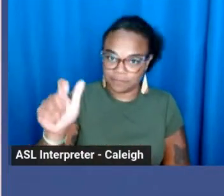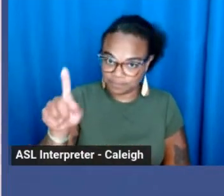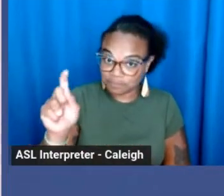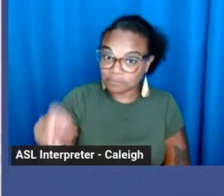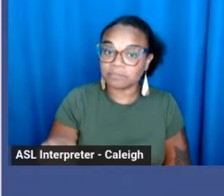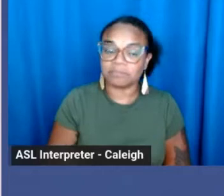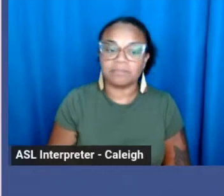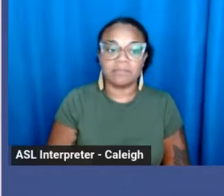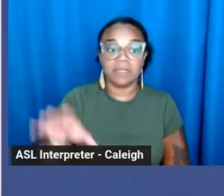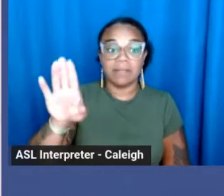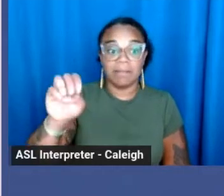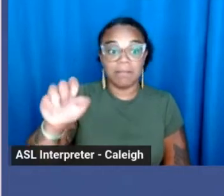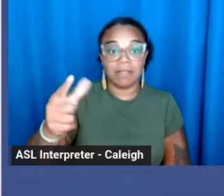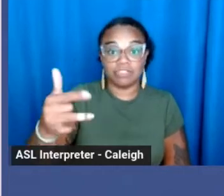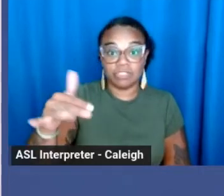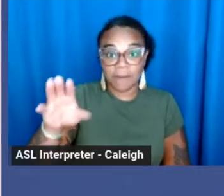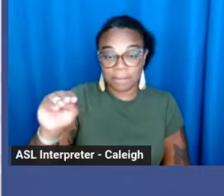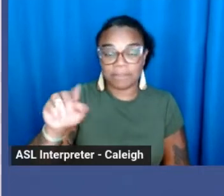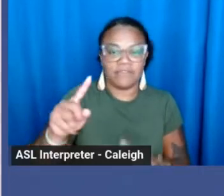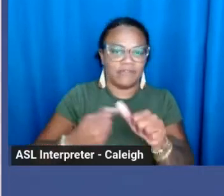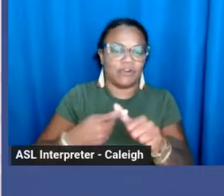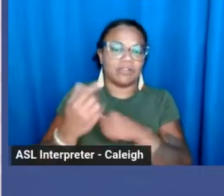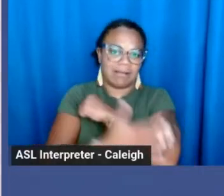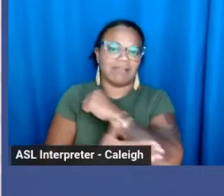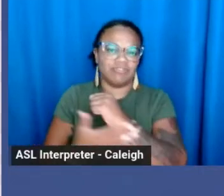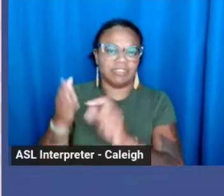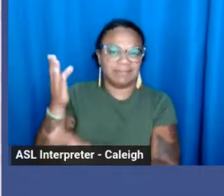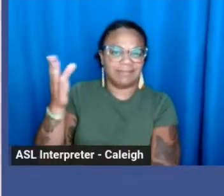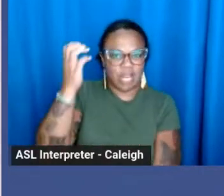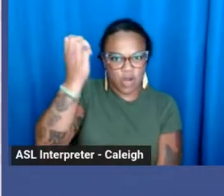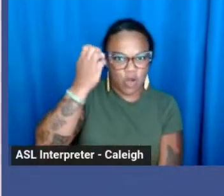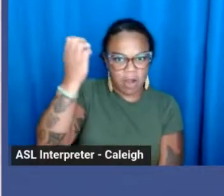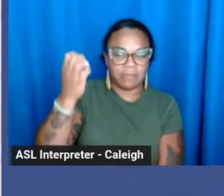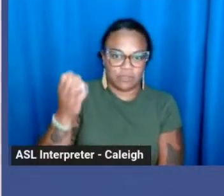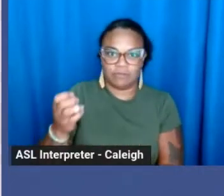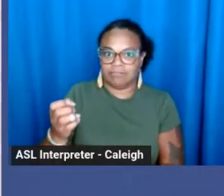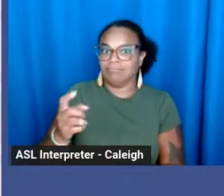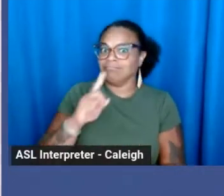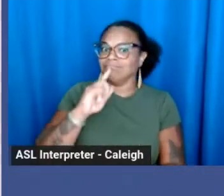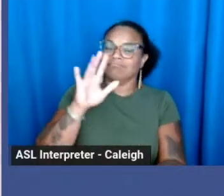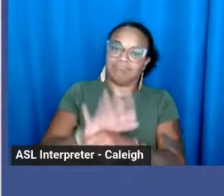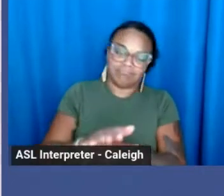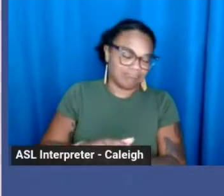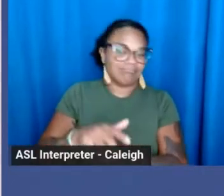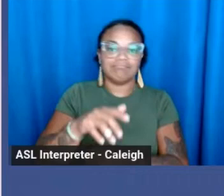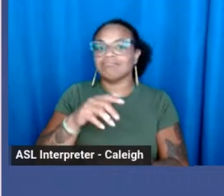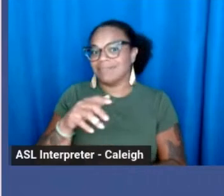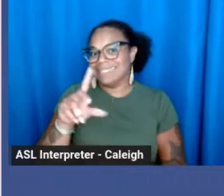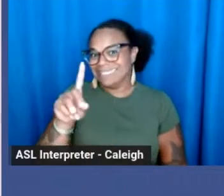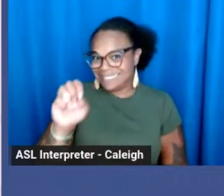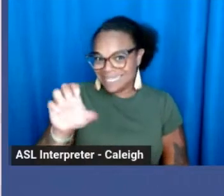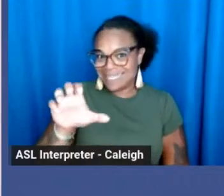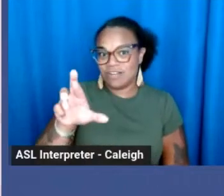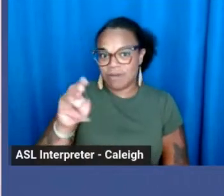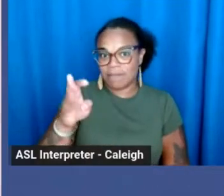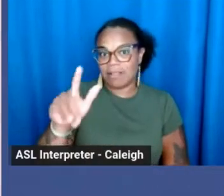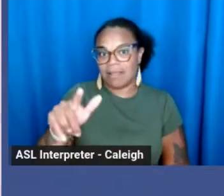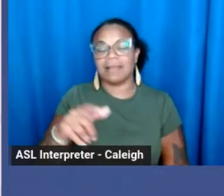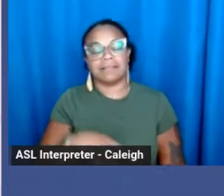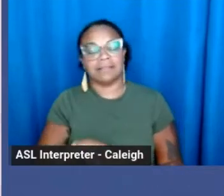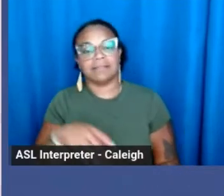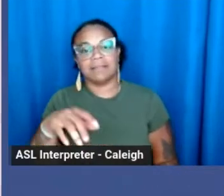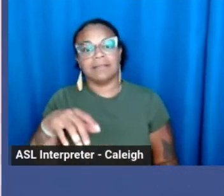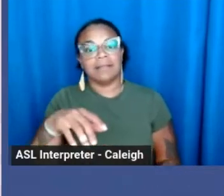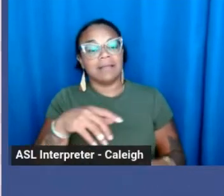Belgium is the first country in Europe to officially decriminalize the selling sex, paying for it, and